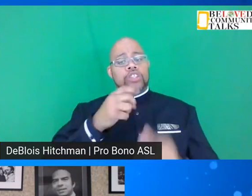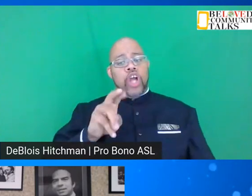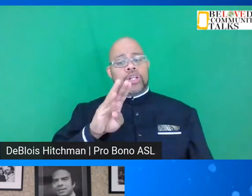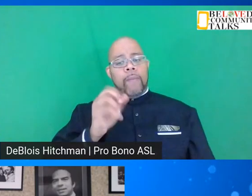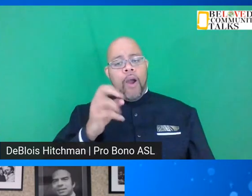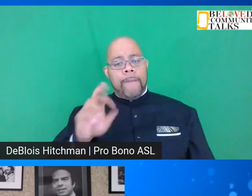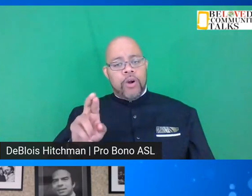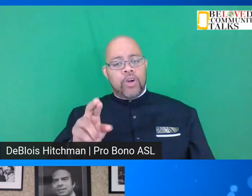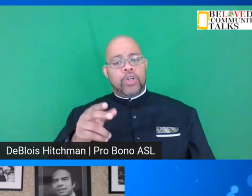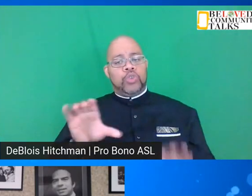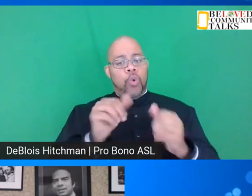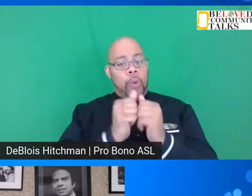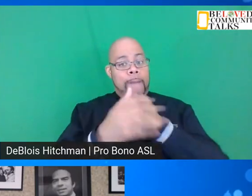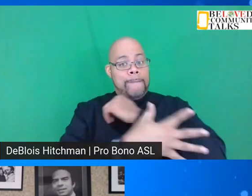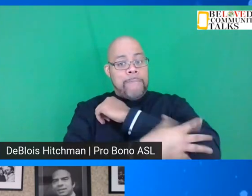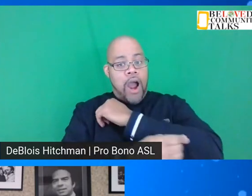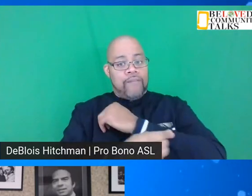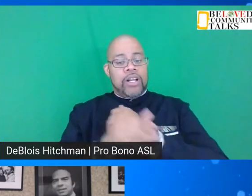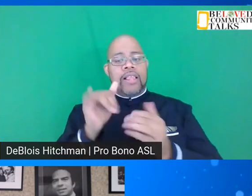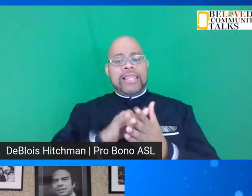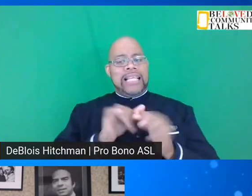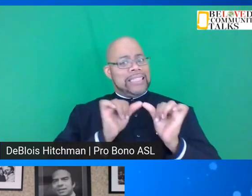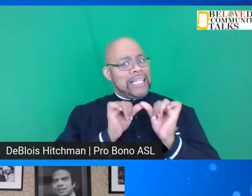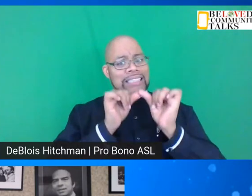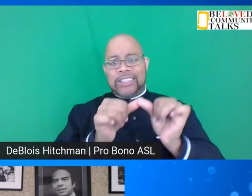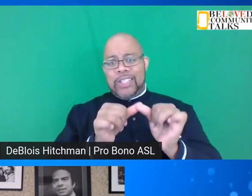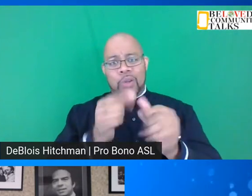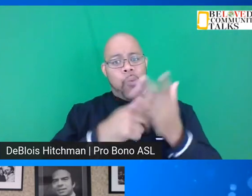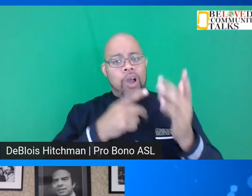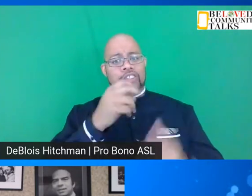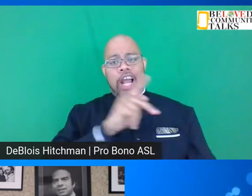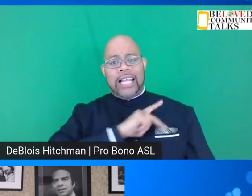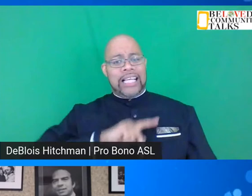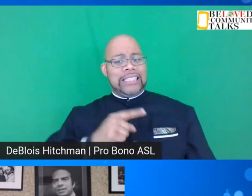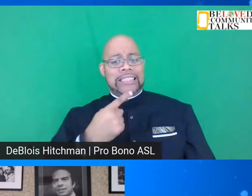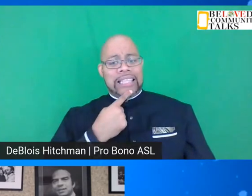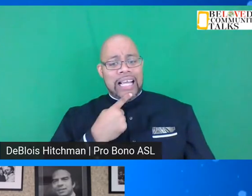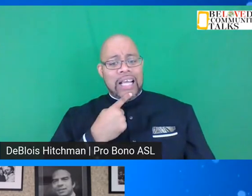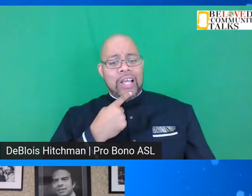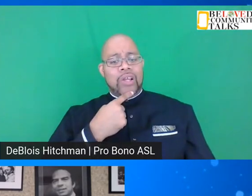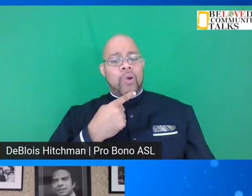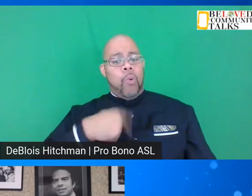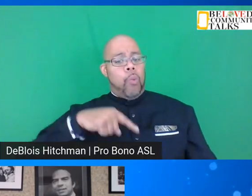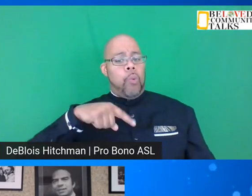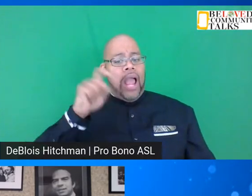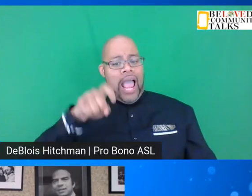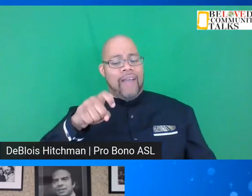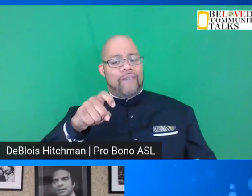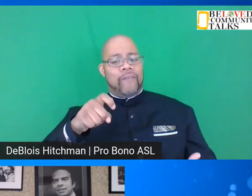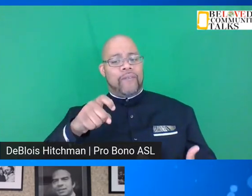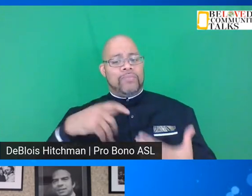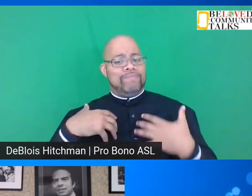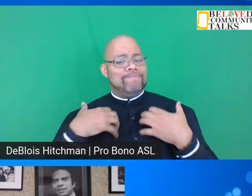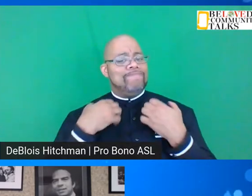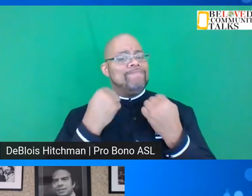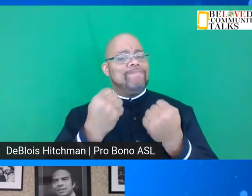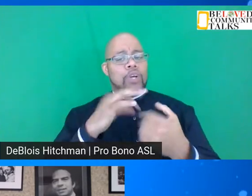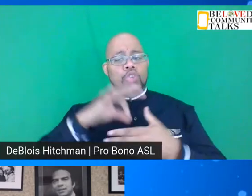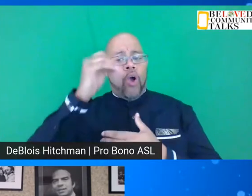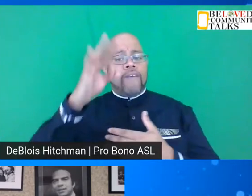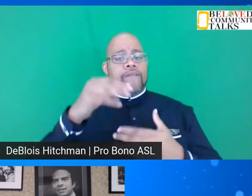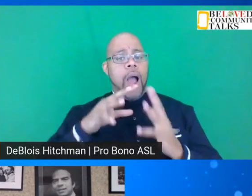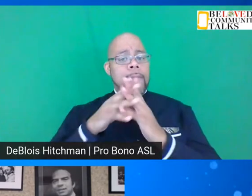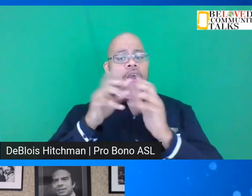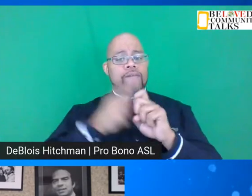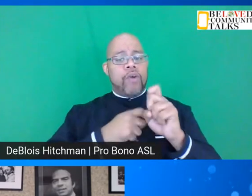doing with poverty is a continuation of what Dr. King said. We're going to redeem the soul of America from